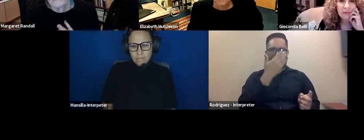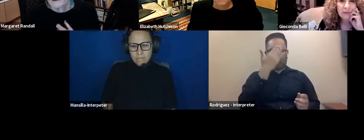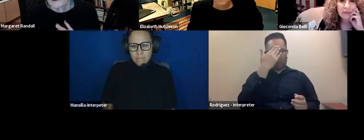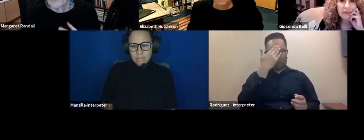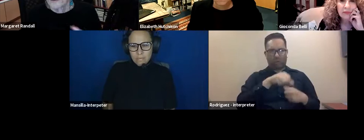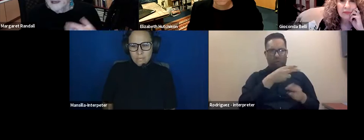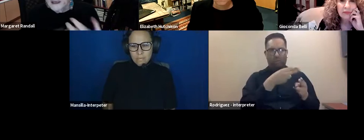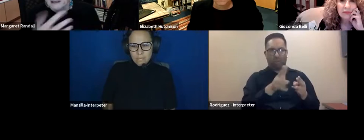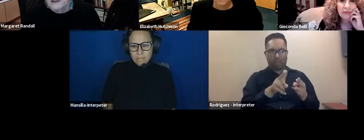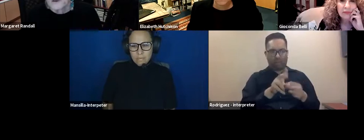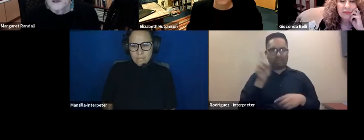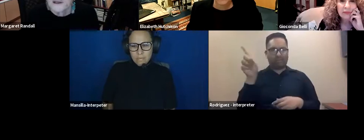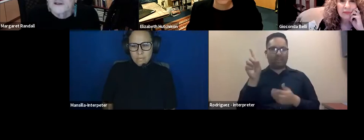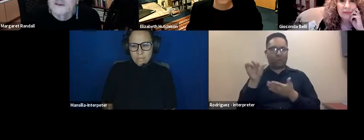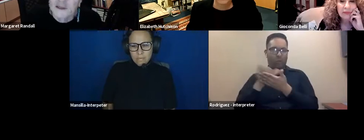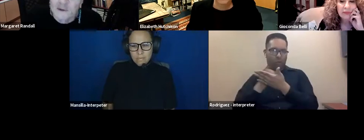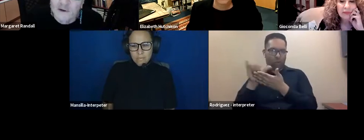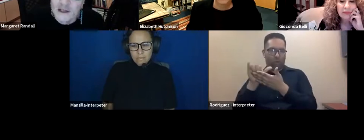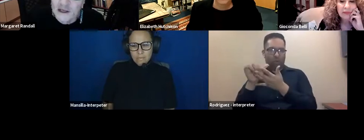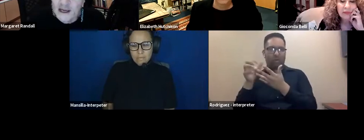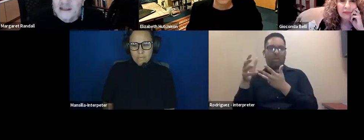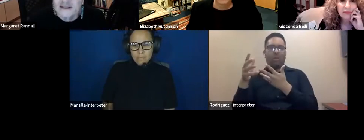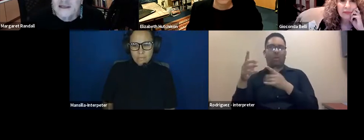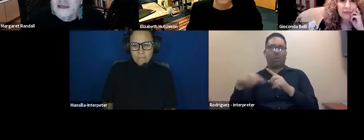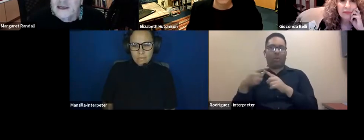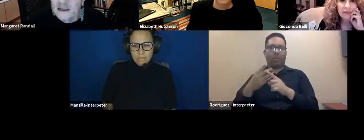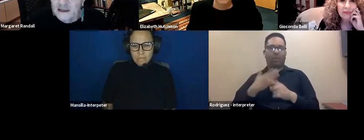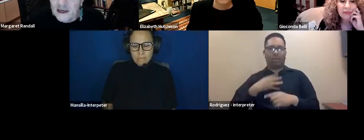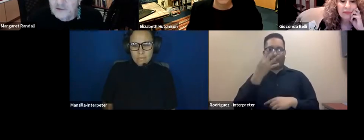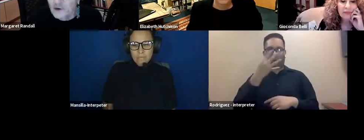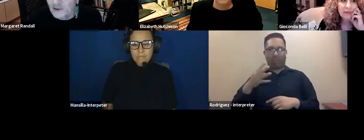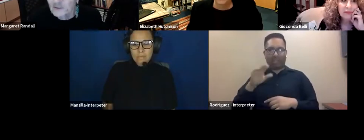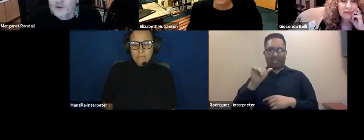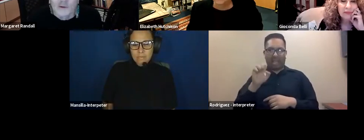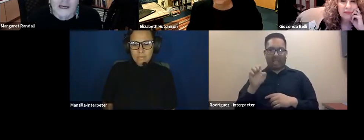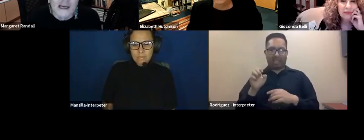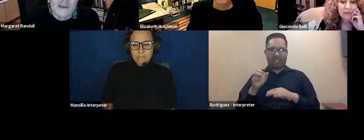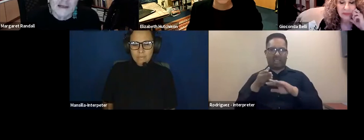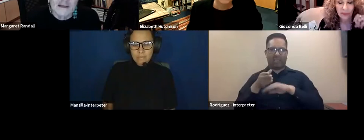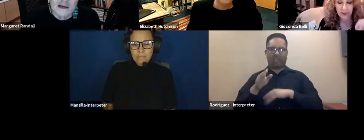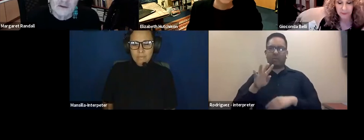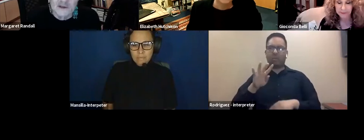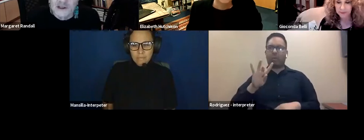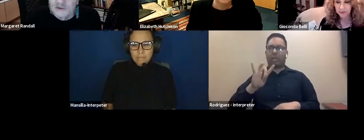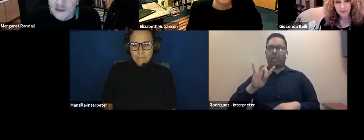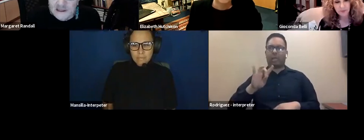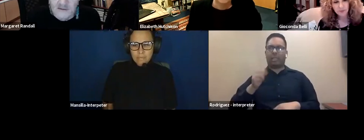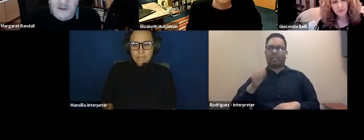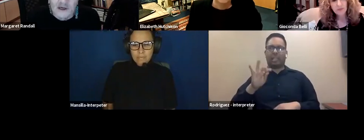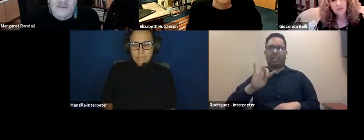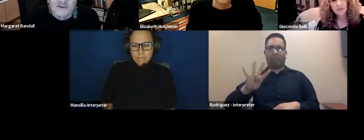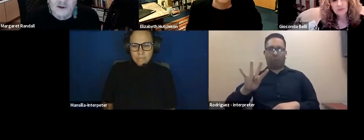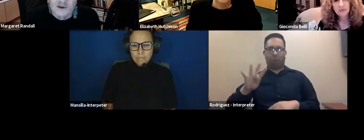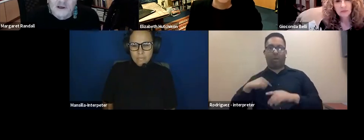and then reconnected during the years of my immigration case. After 84, when I came back to the country, she read